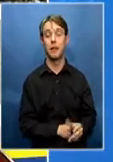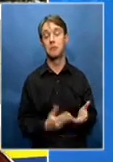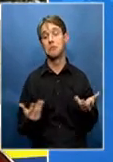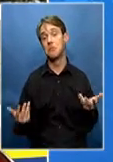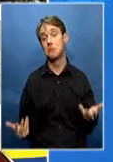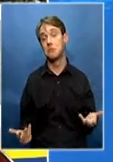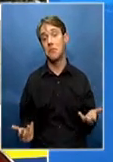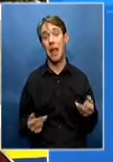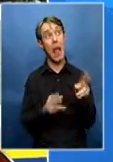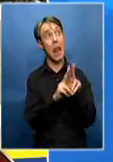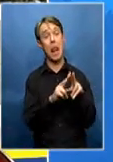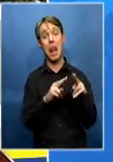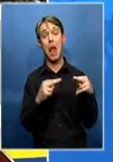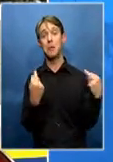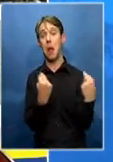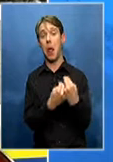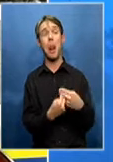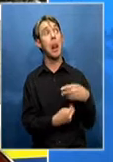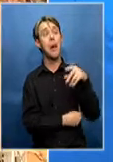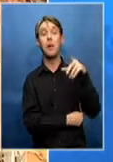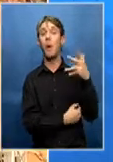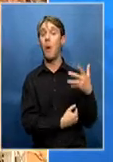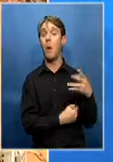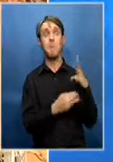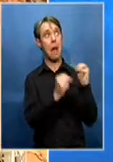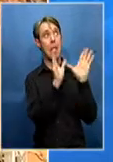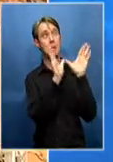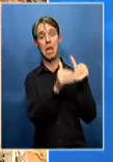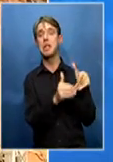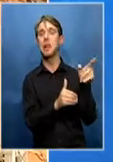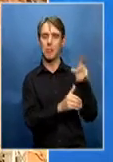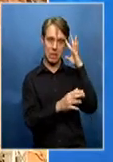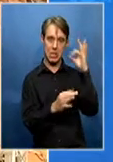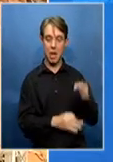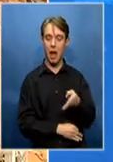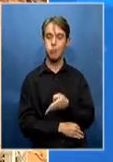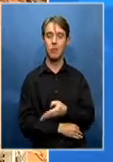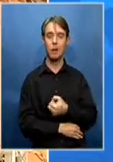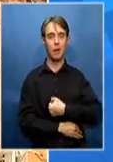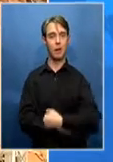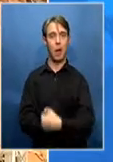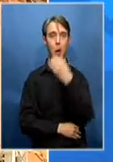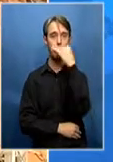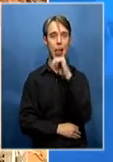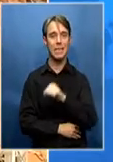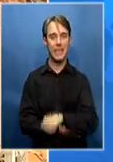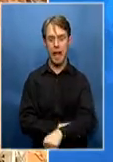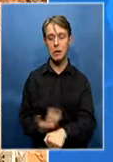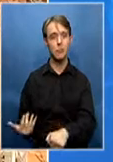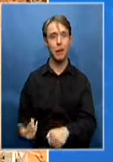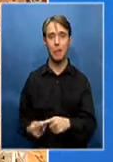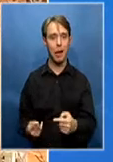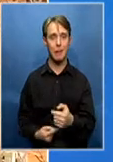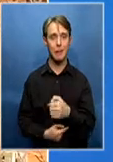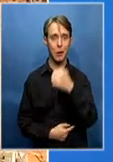decide as to how to use the station based on the current situation. The National Union of Mine Workers says its members were threatened last year